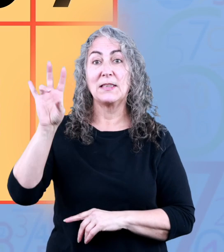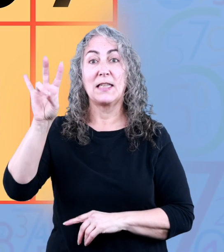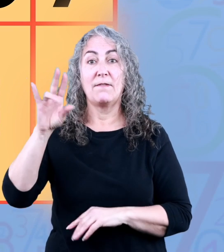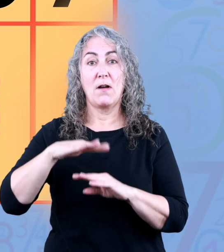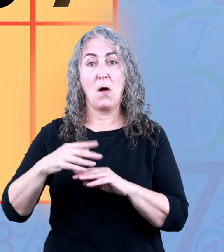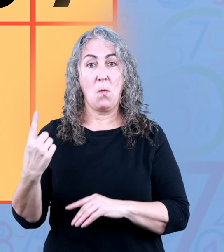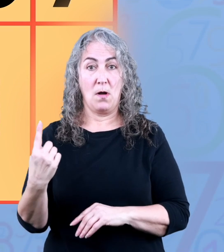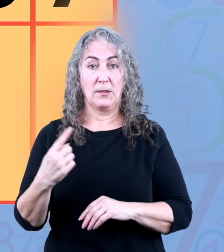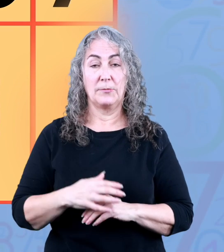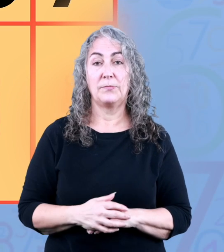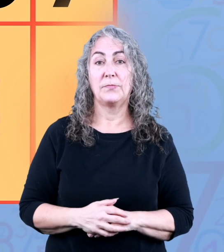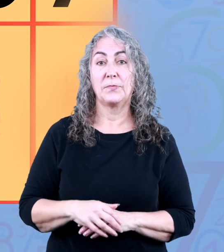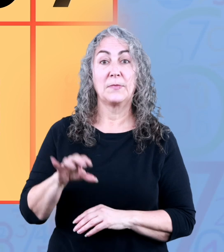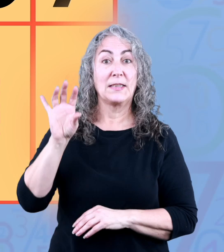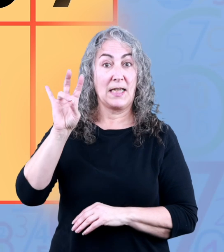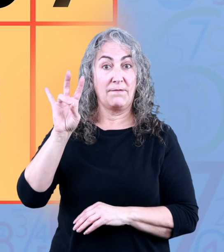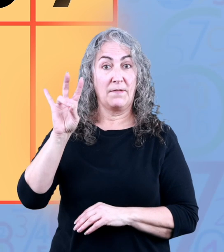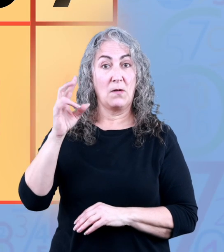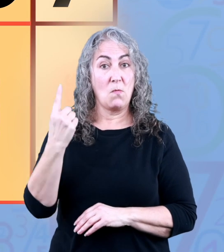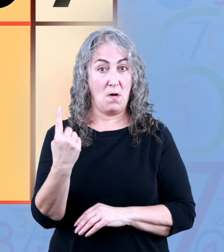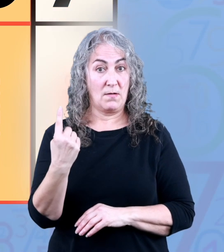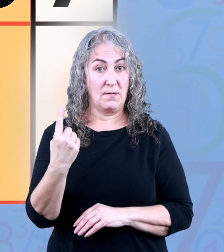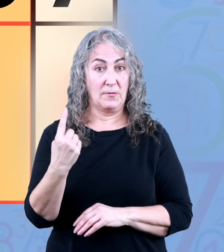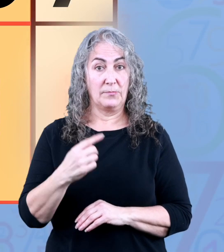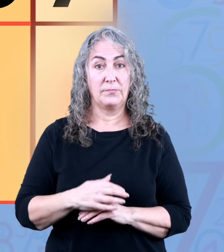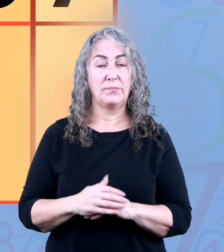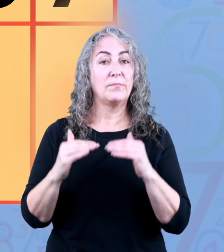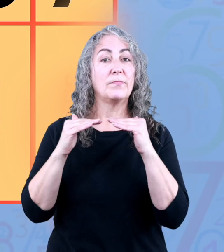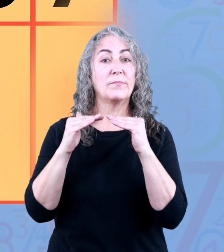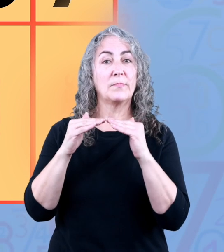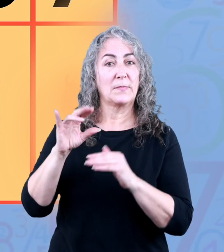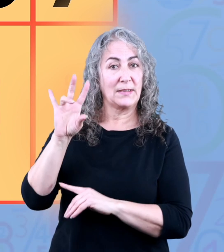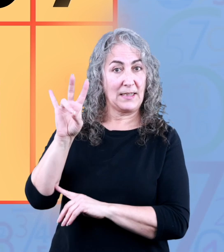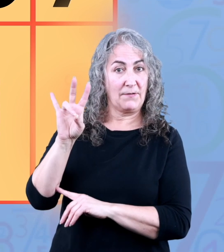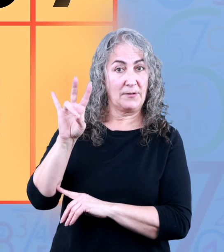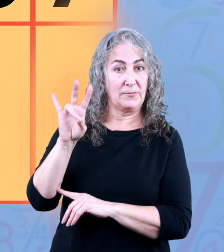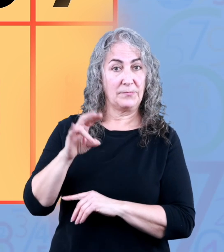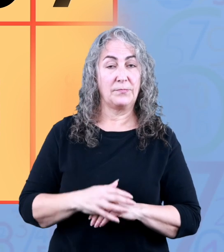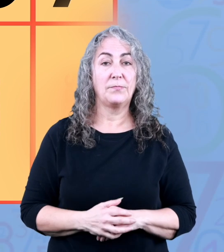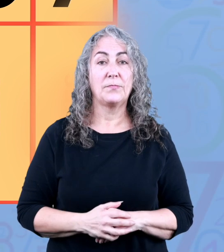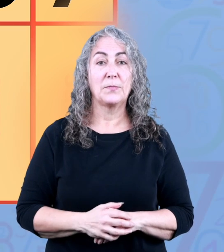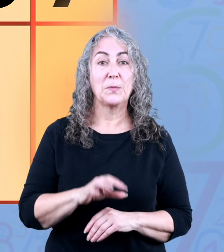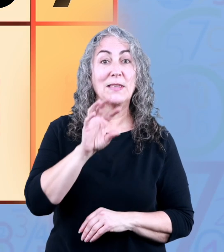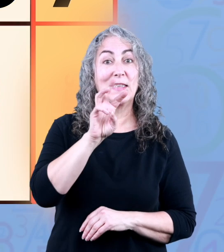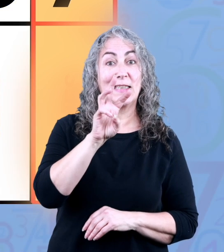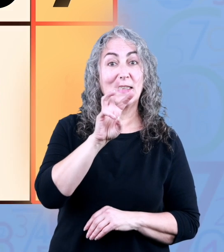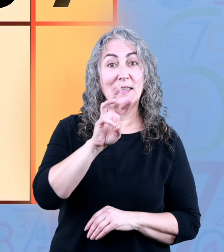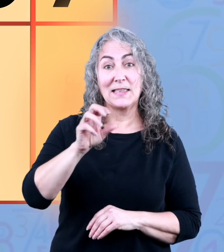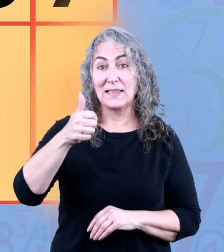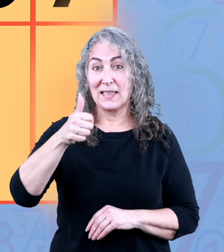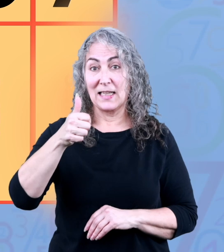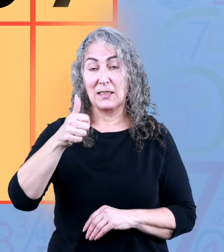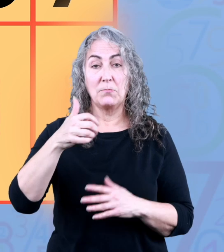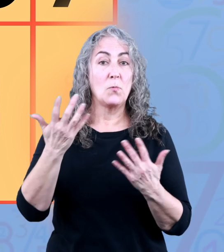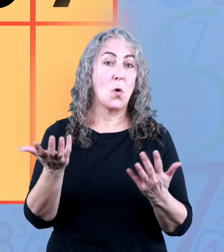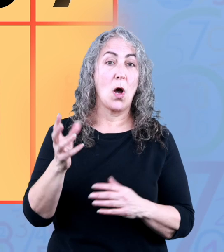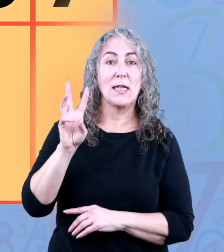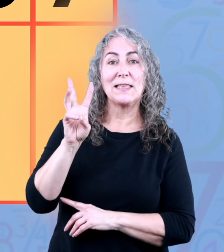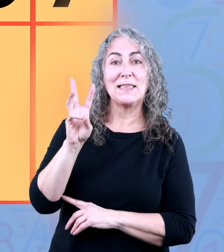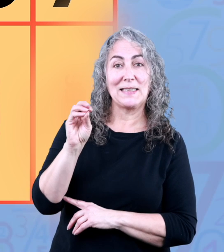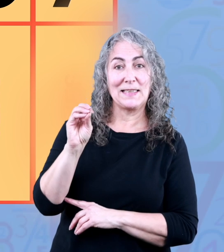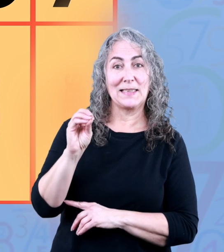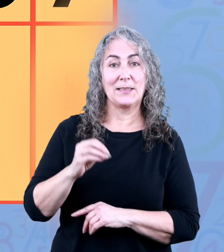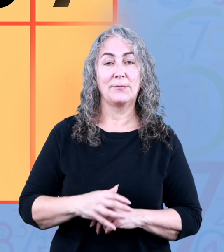there are seven ones which equals seven six tens or